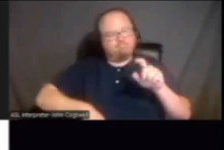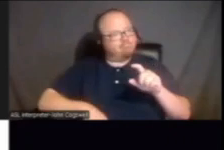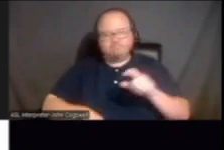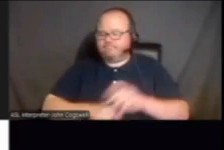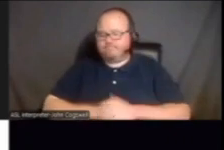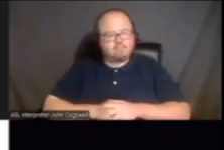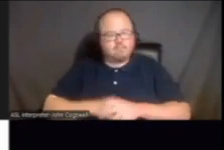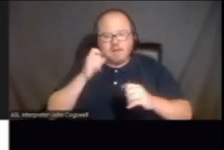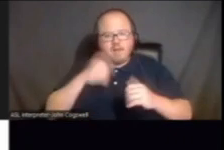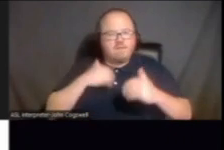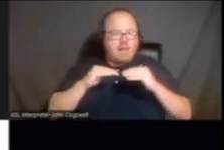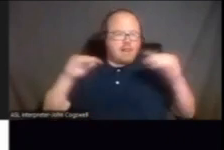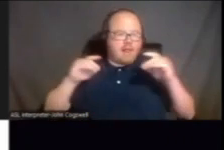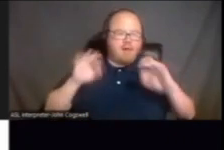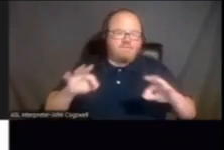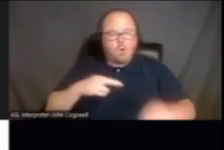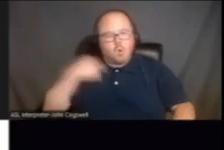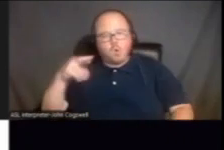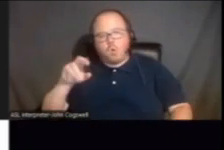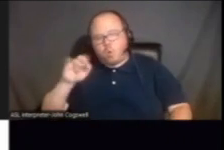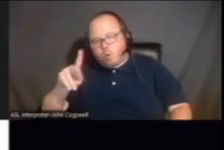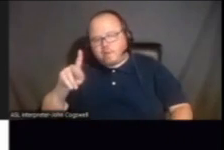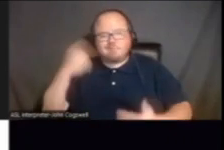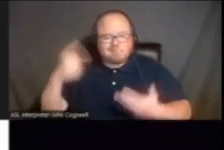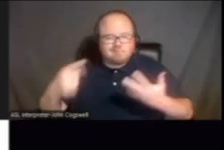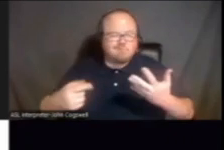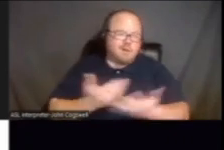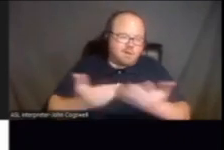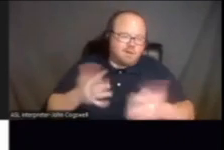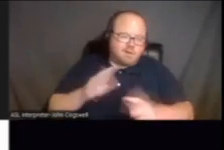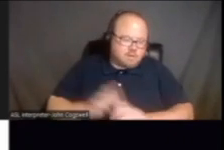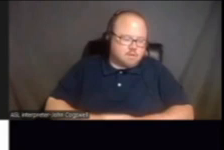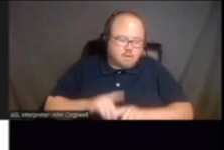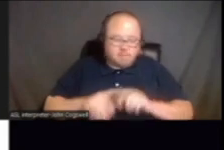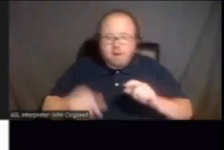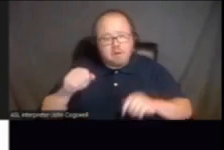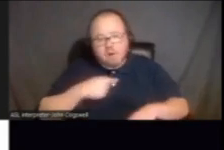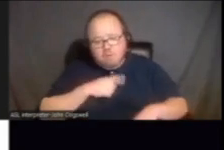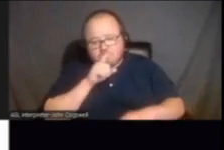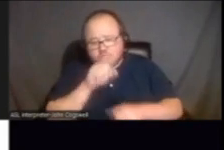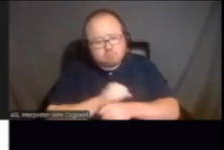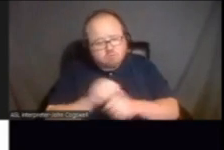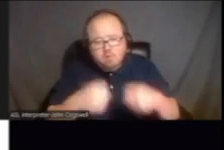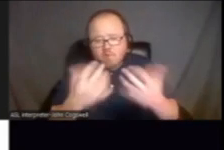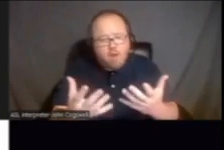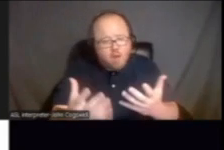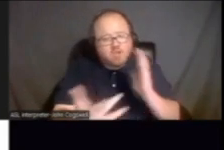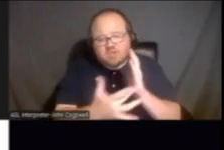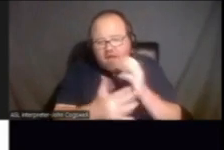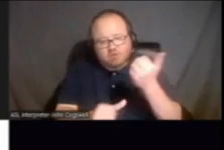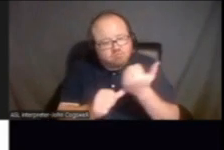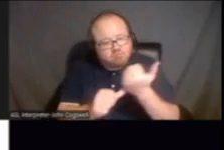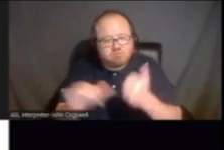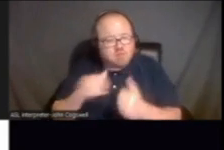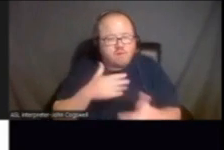level of, you know, risk and all this stuff. But yeah, but no, we certainly provide technical assistance, just like we